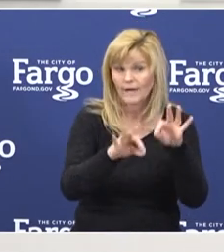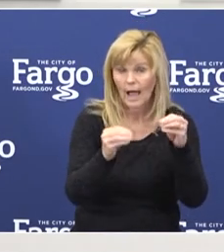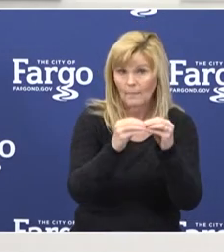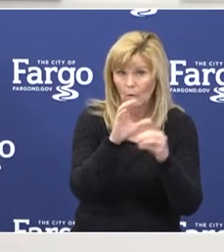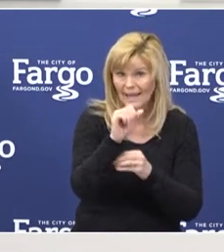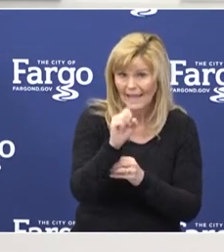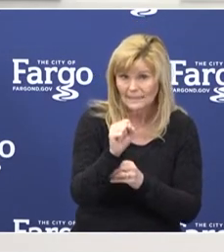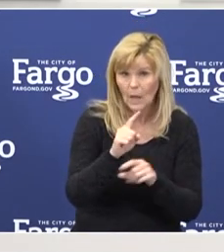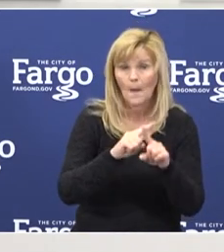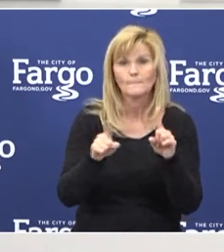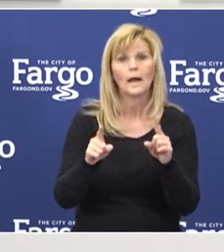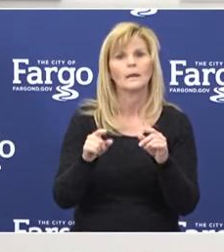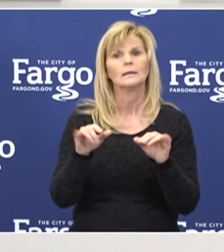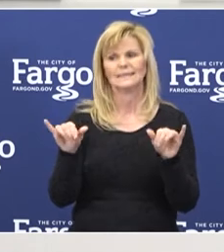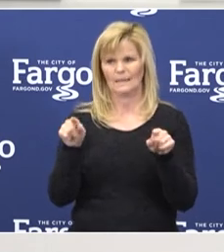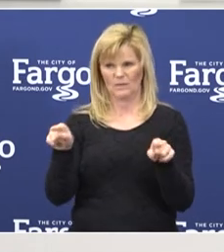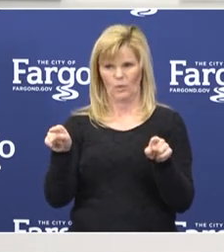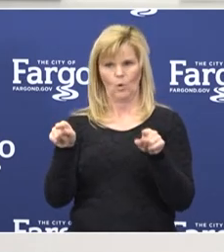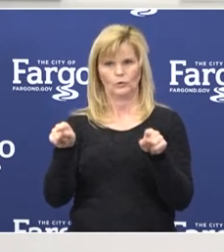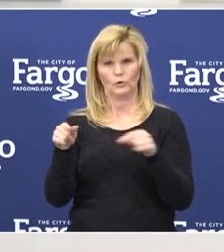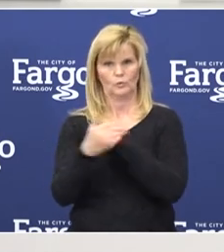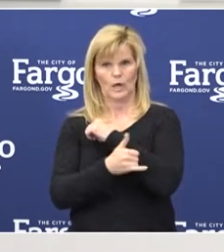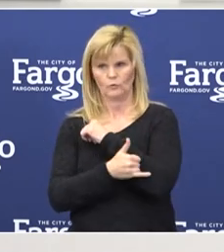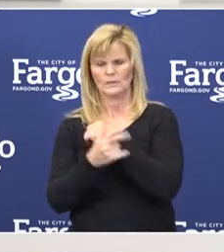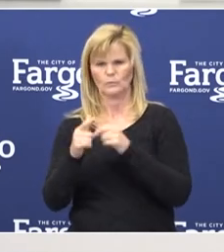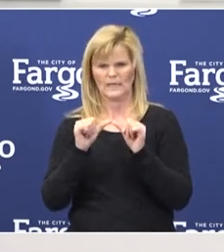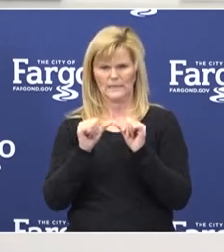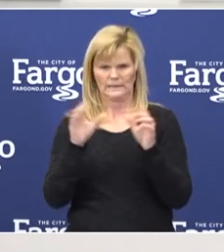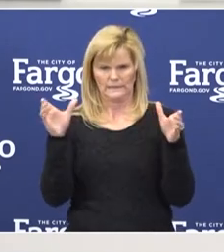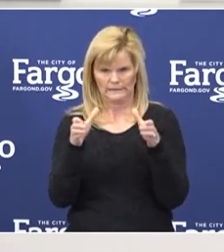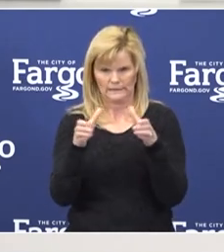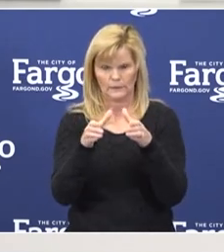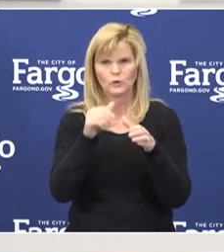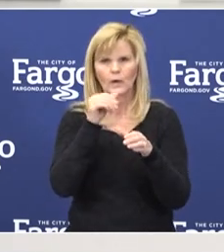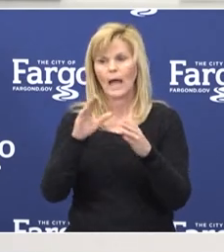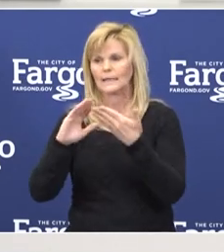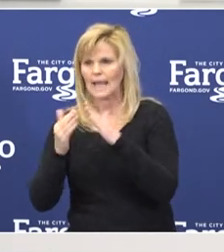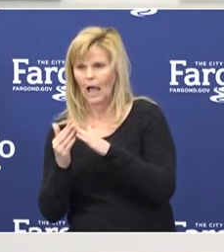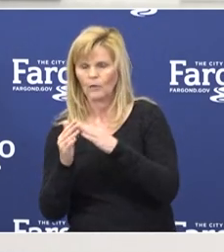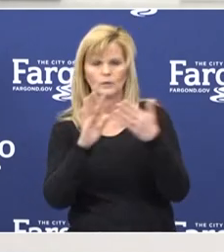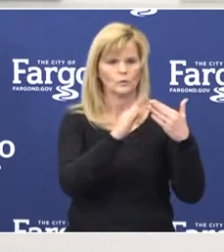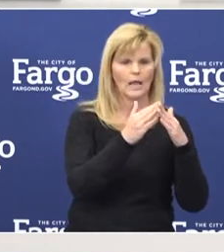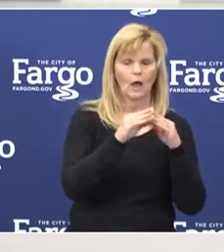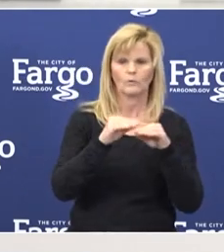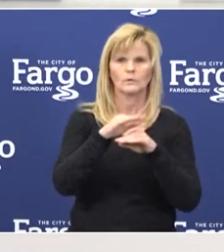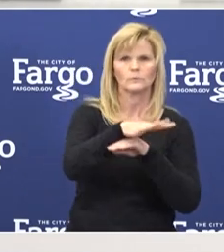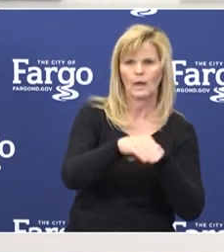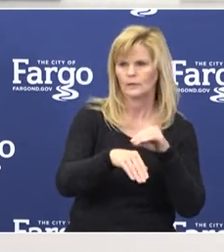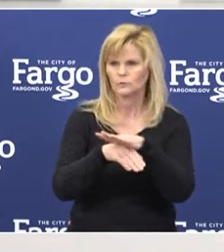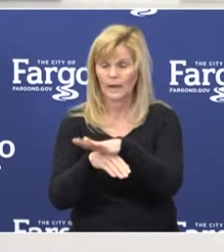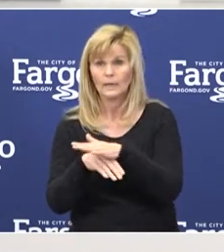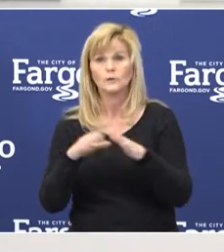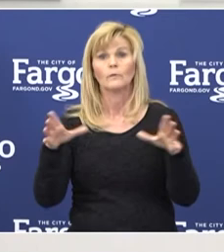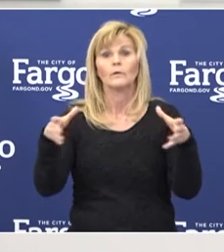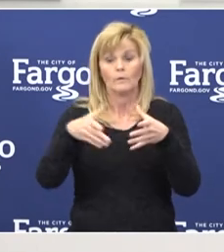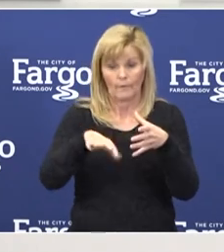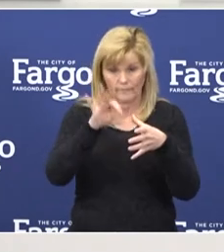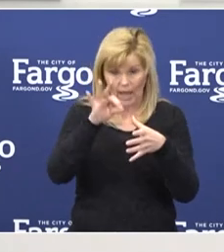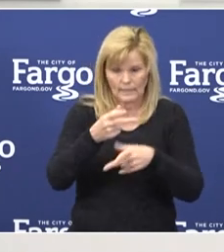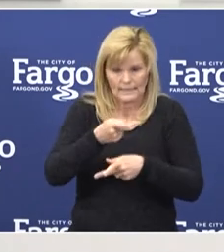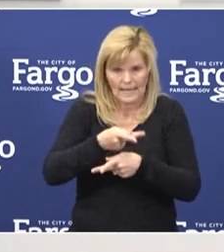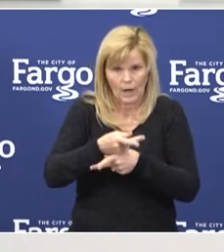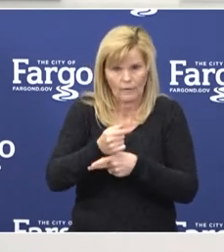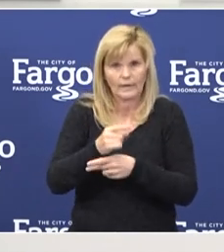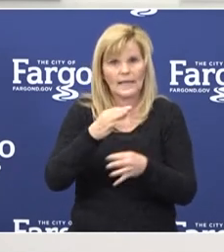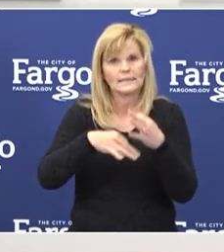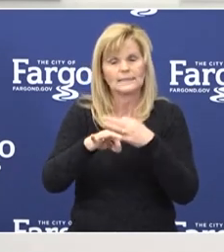try to do is keep it so it doesn't spread from that case count. So what you would do is if you find it, you isolate it, you take care of it. So instead of 8 percent,